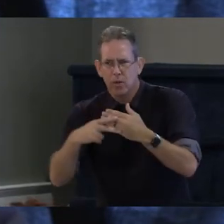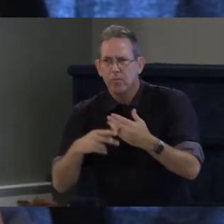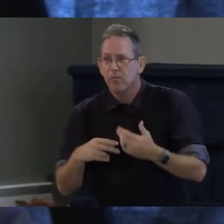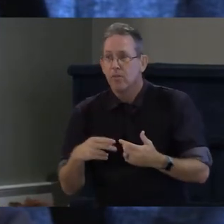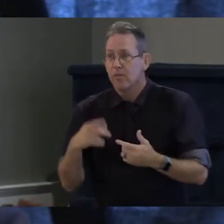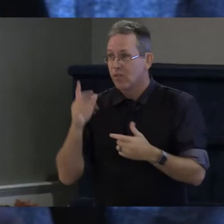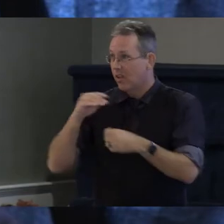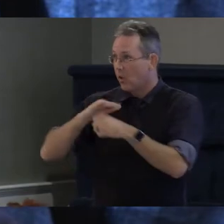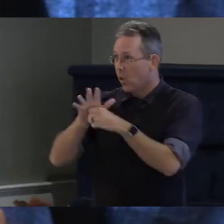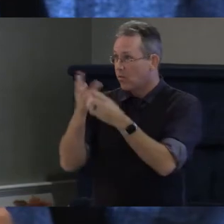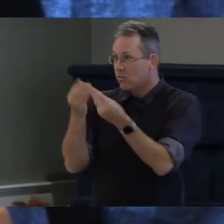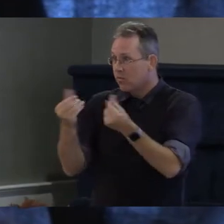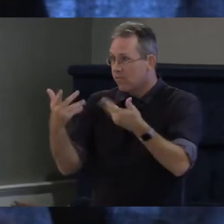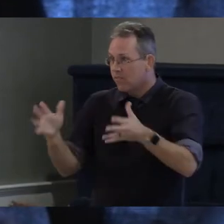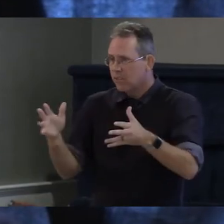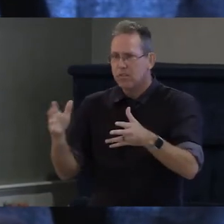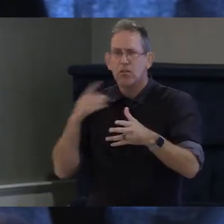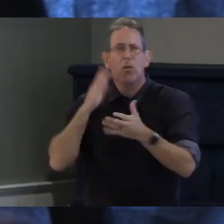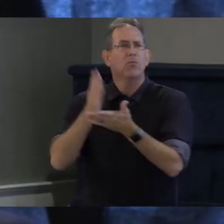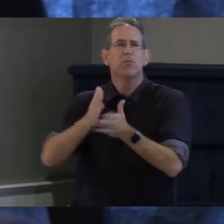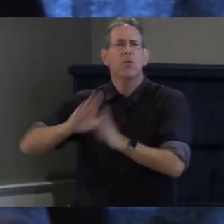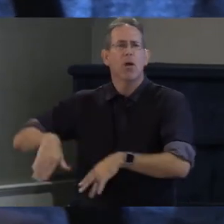that's in quotes